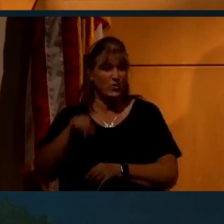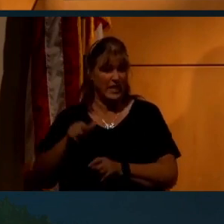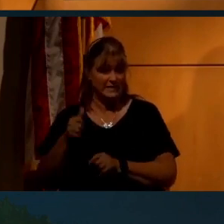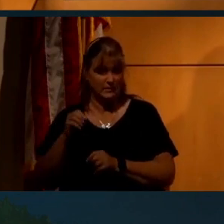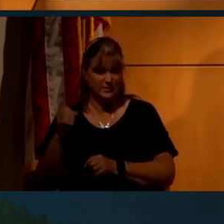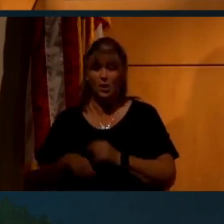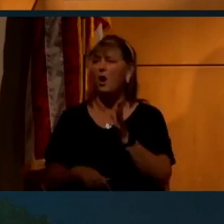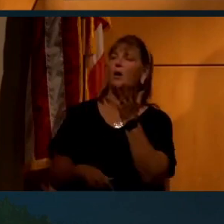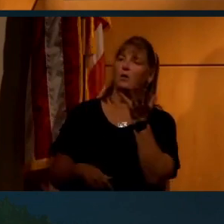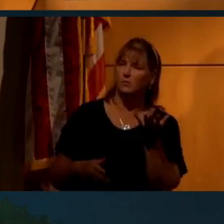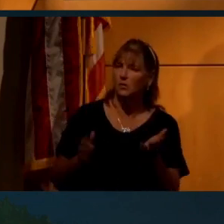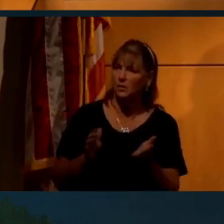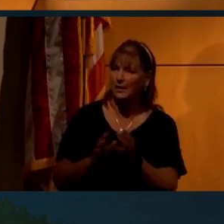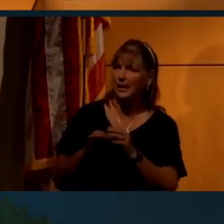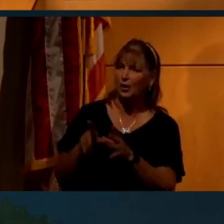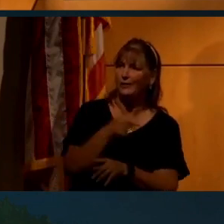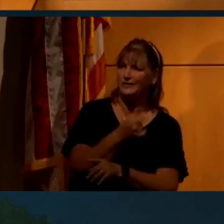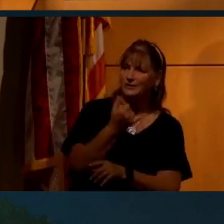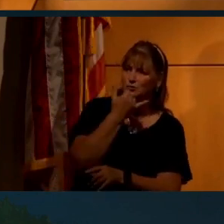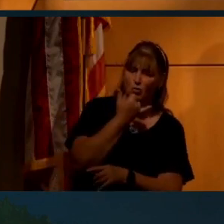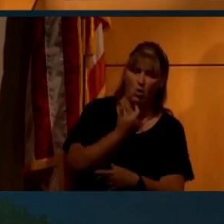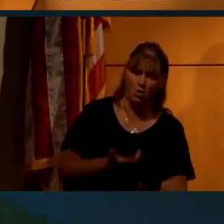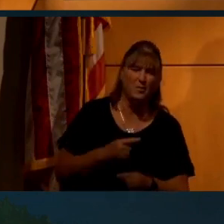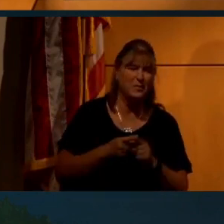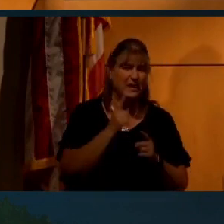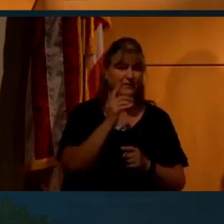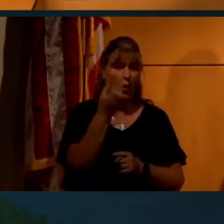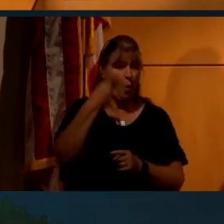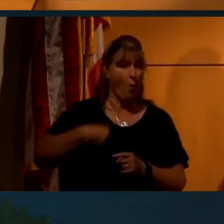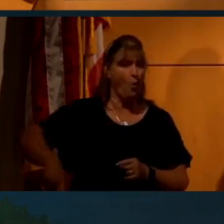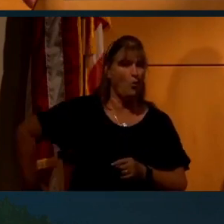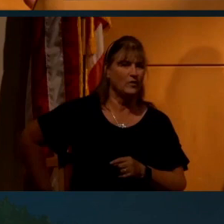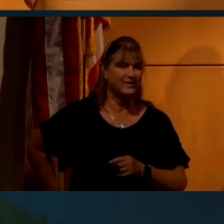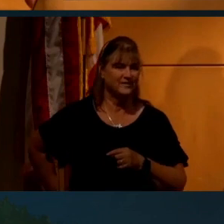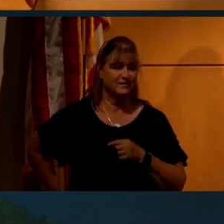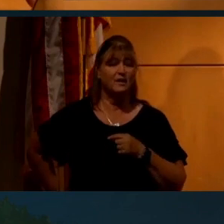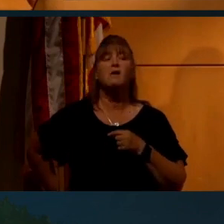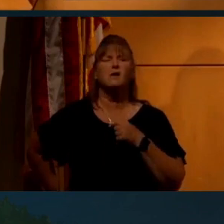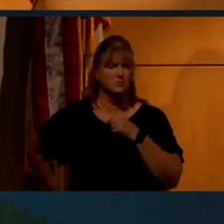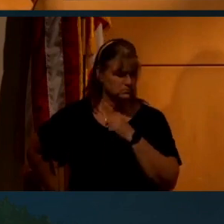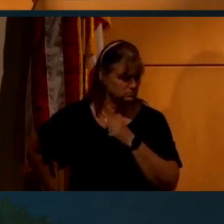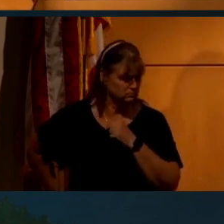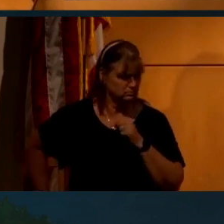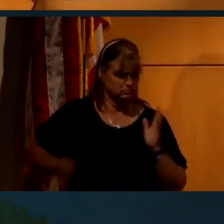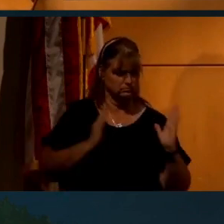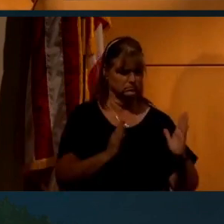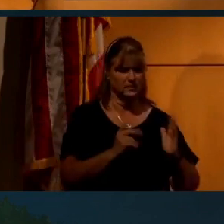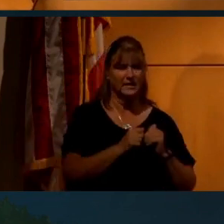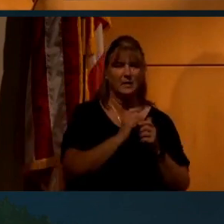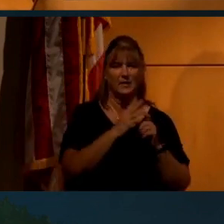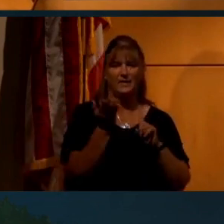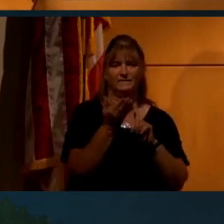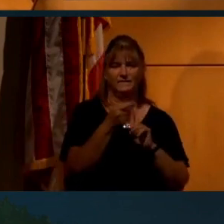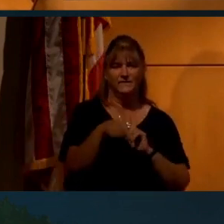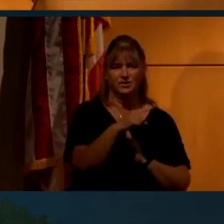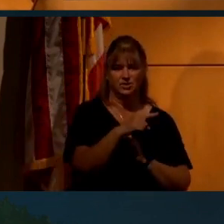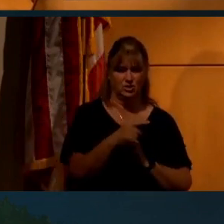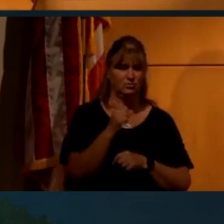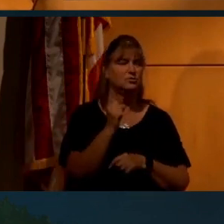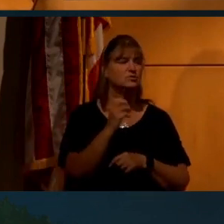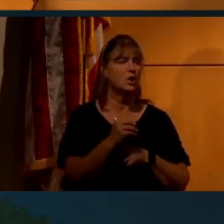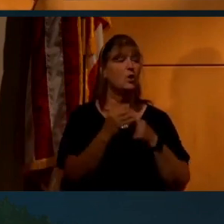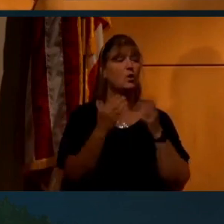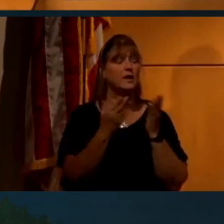10%, you'd go, oh, well, clearly this is wrong. But if they hold that back, some of the stuff can be very convincing. So here